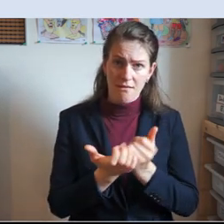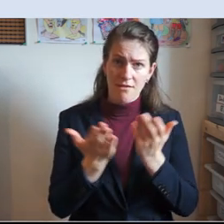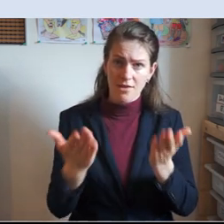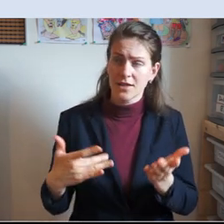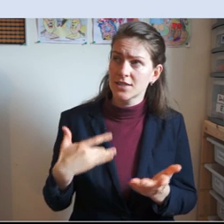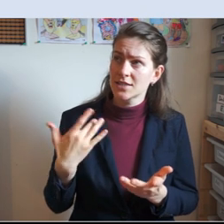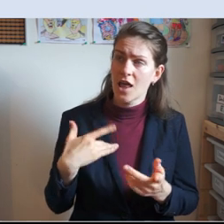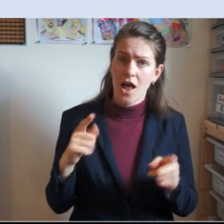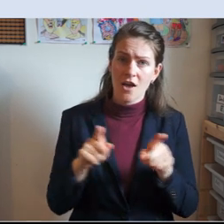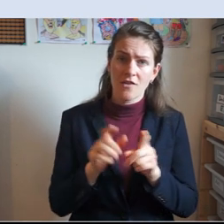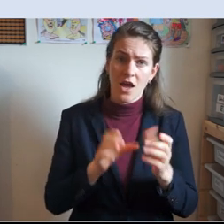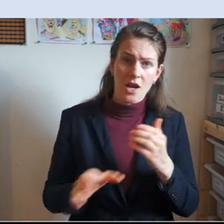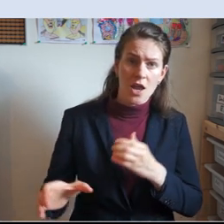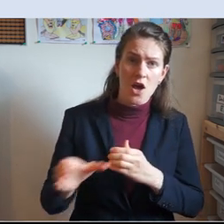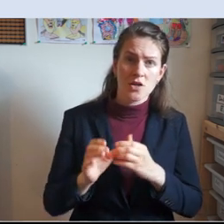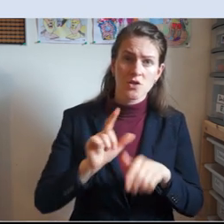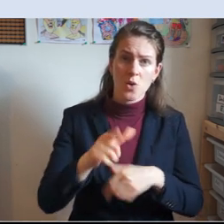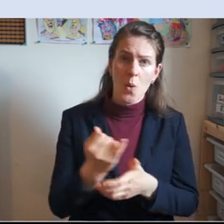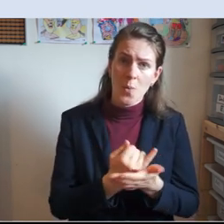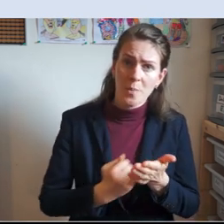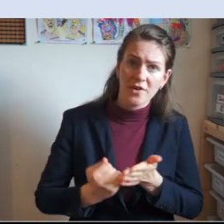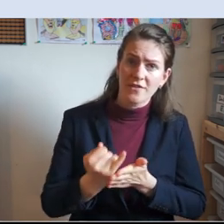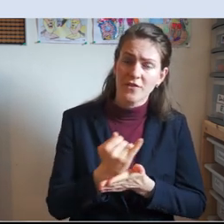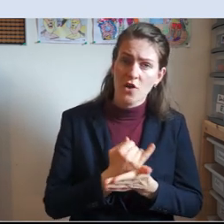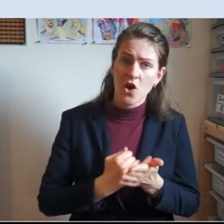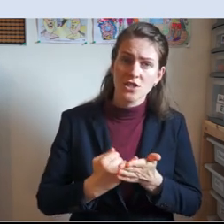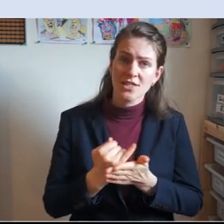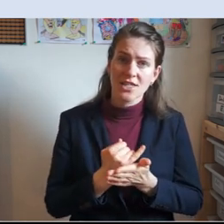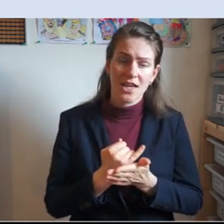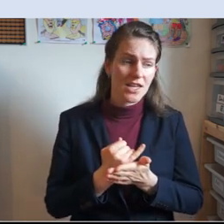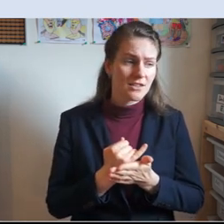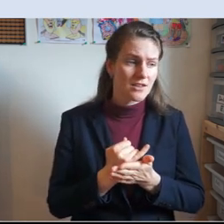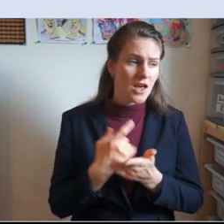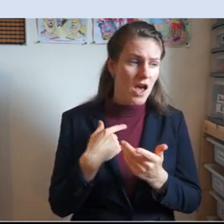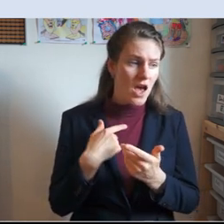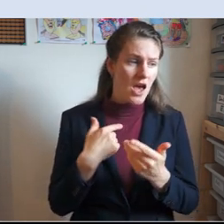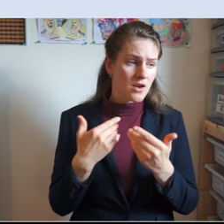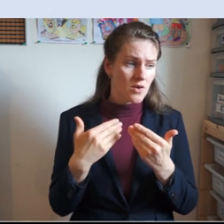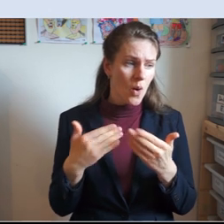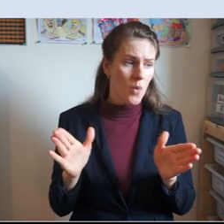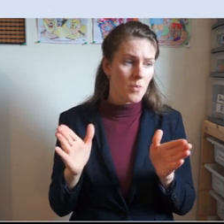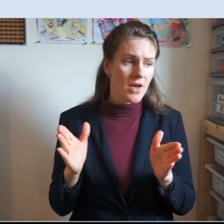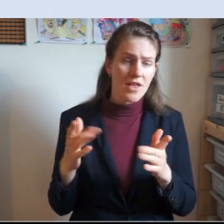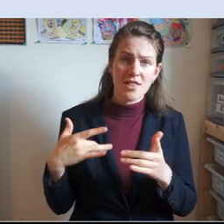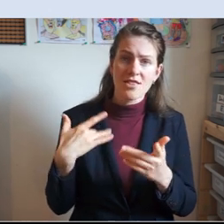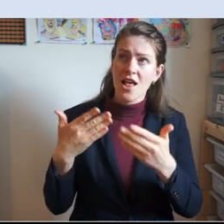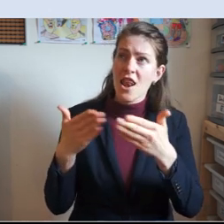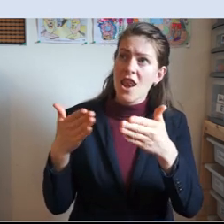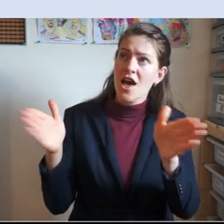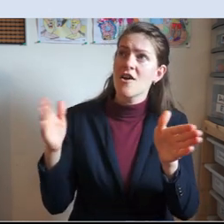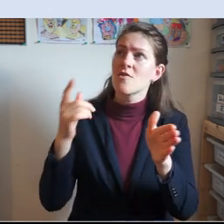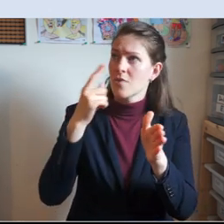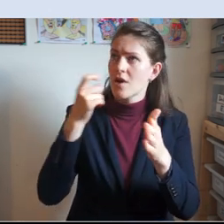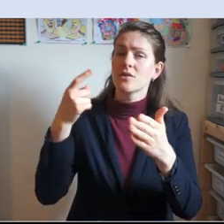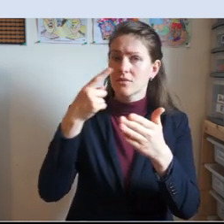theacity of and outf imaginar, for sin, And opened the gardens.